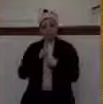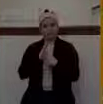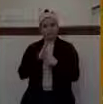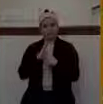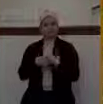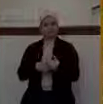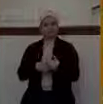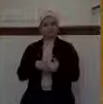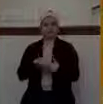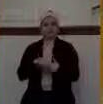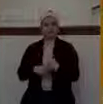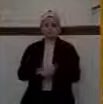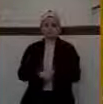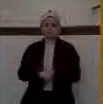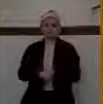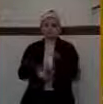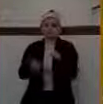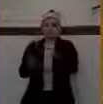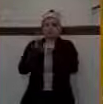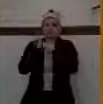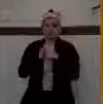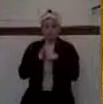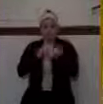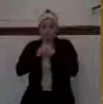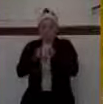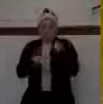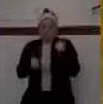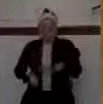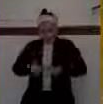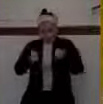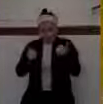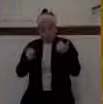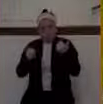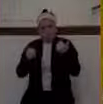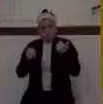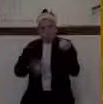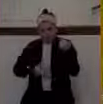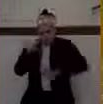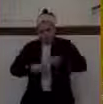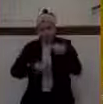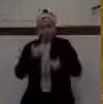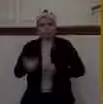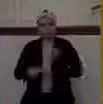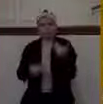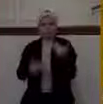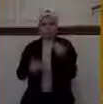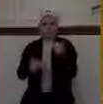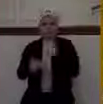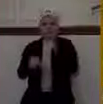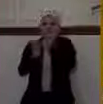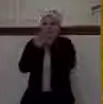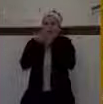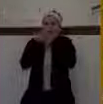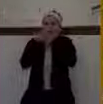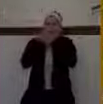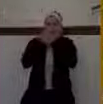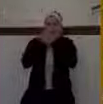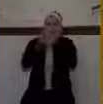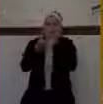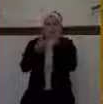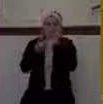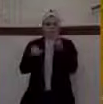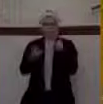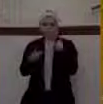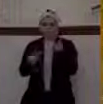living in some delusion. We're not living in self-deception. But we know exactly